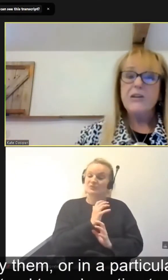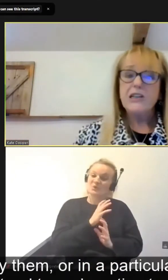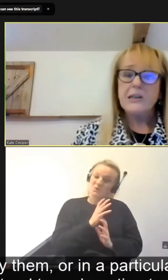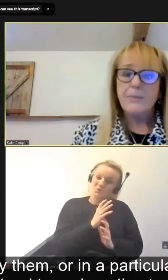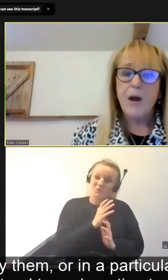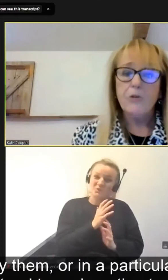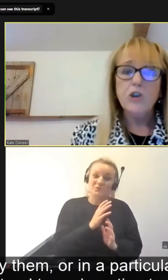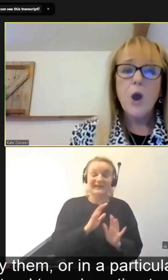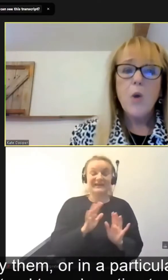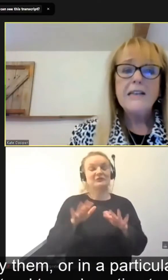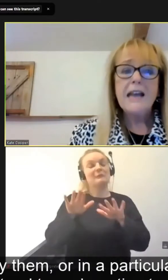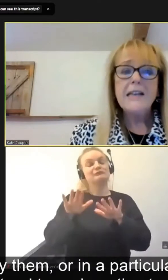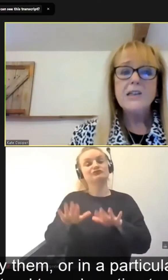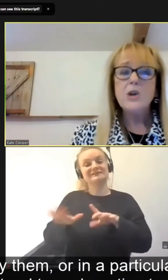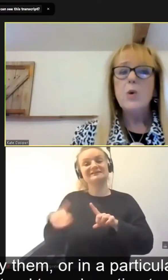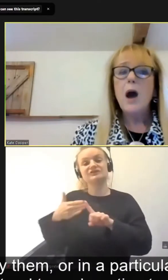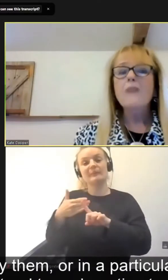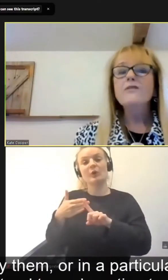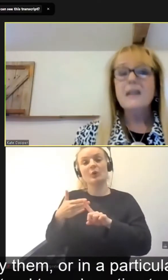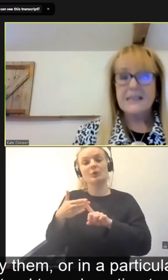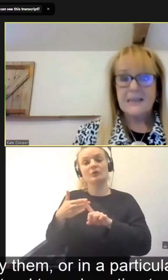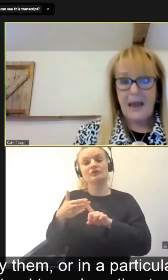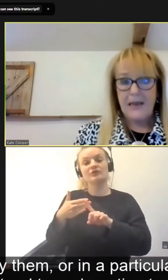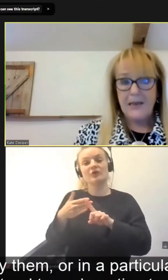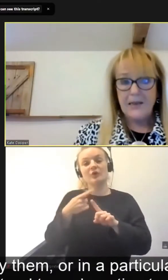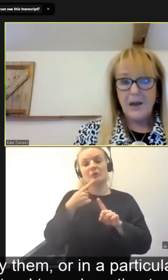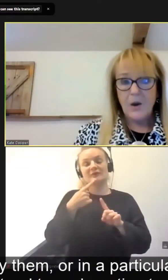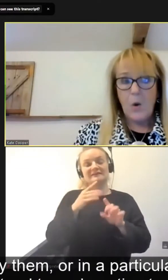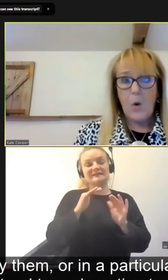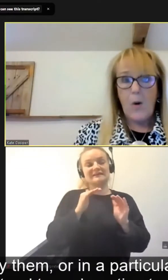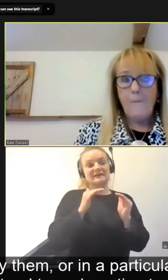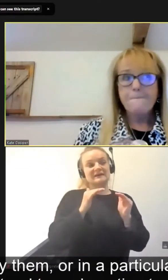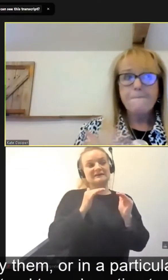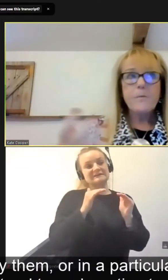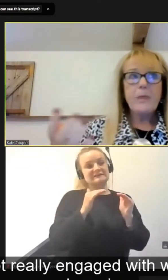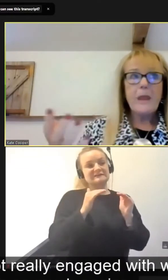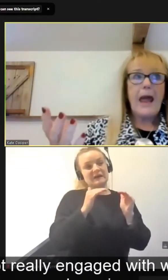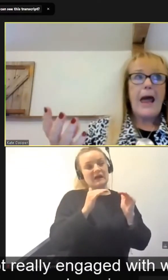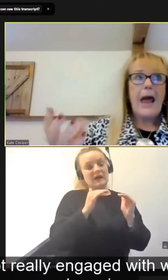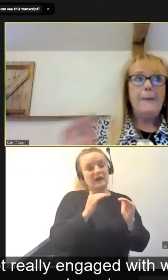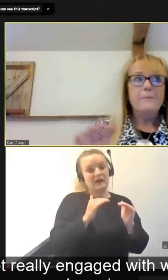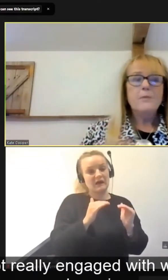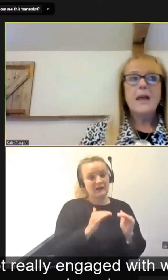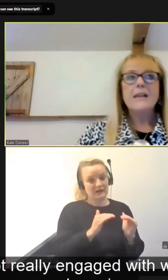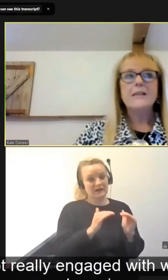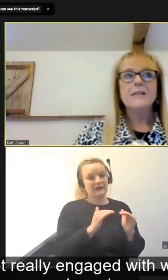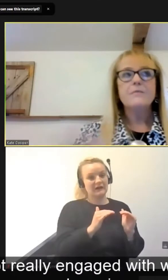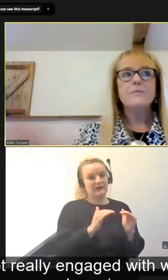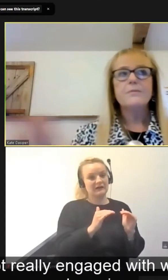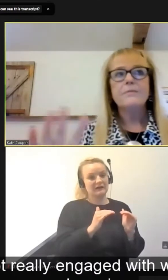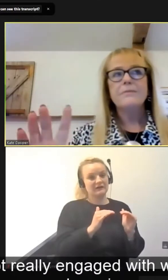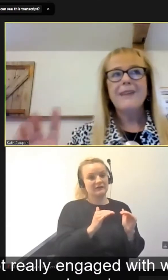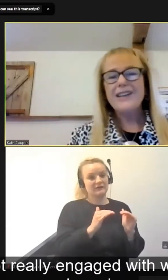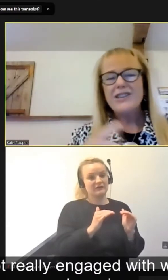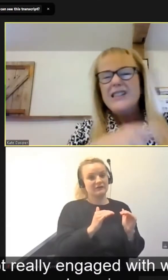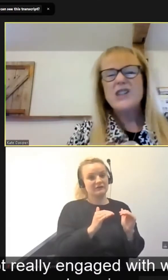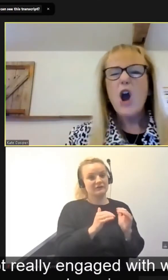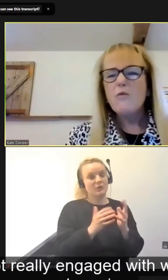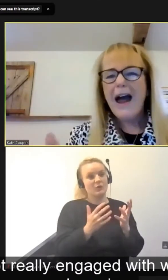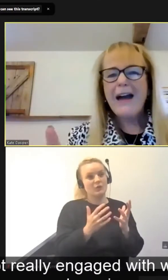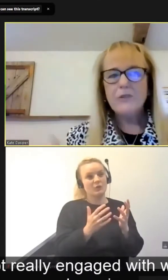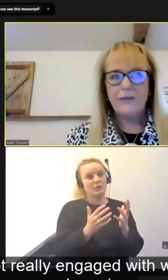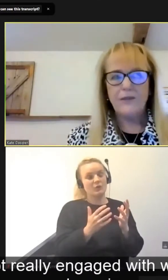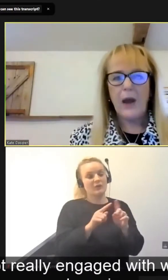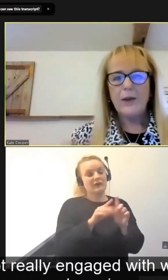particularly British approach, we tend to underestimate, or actually